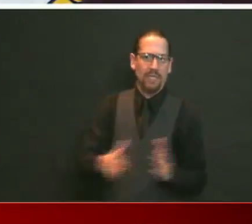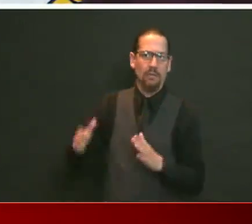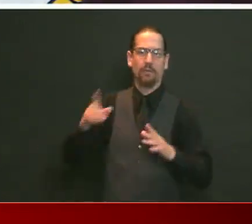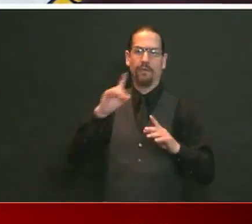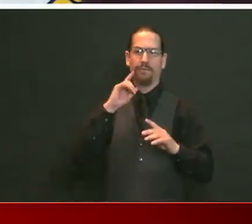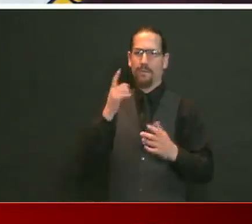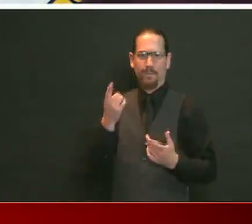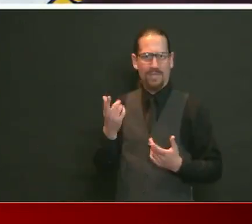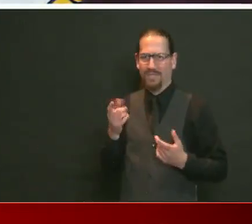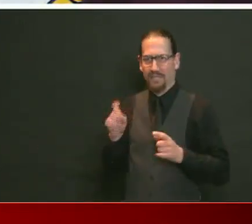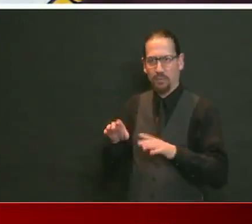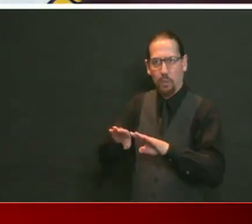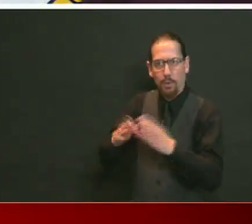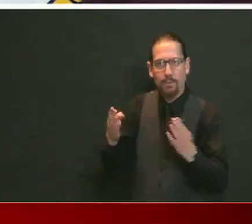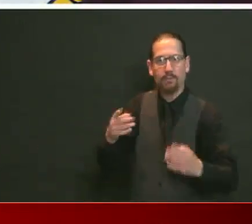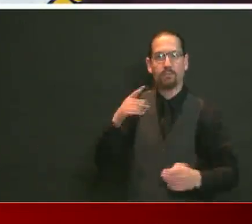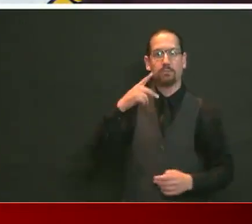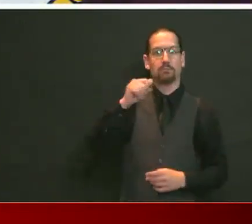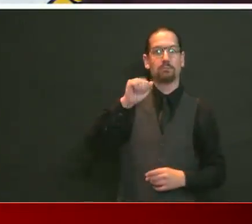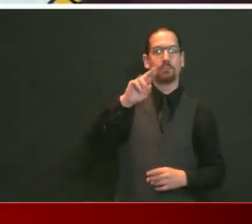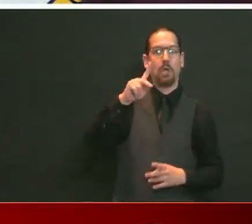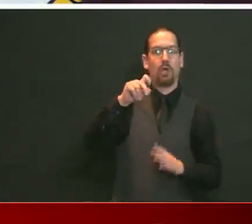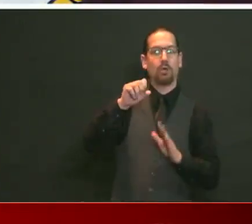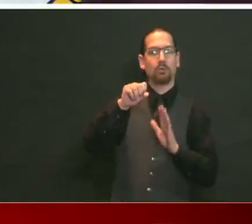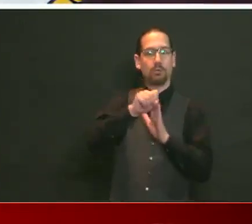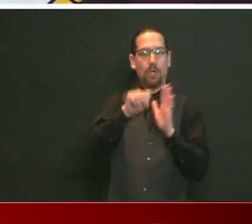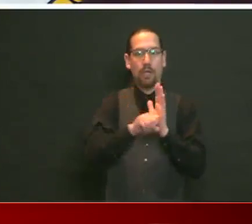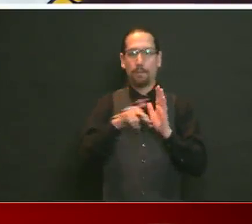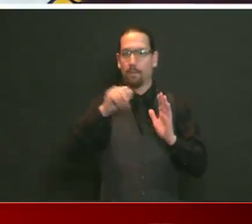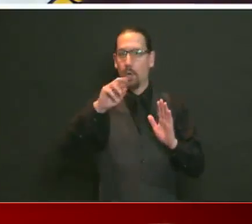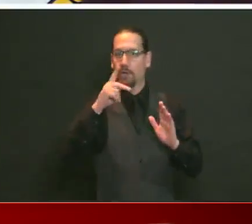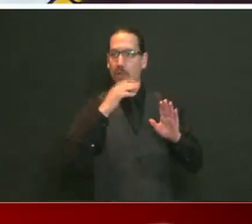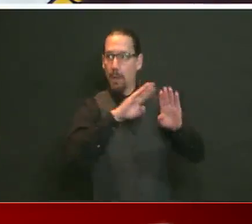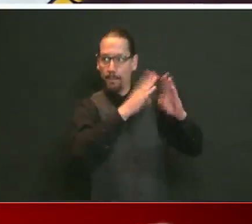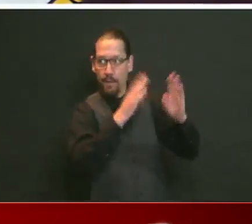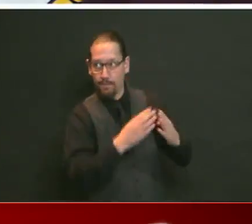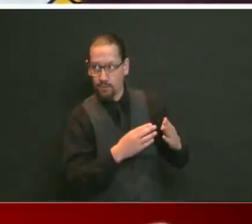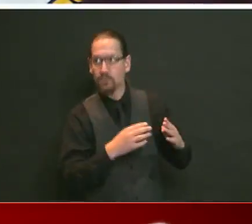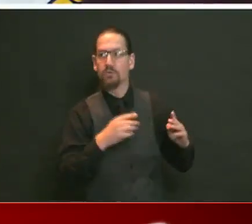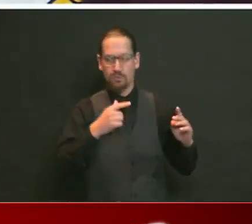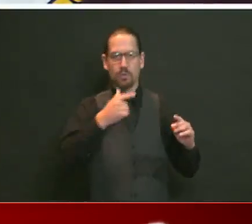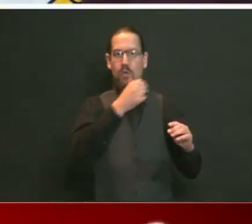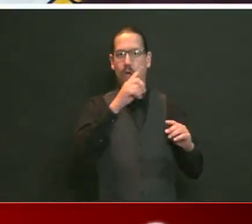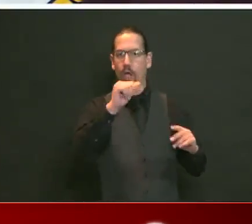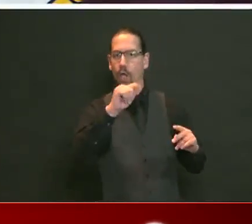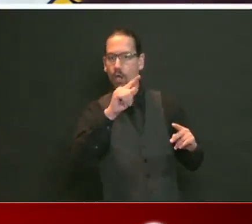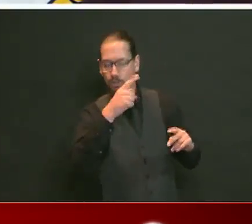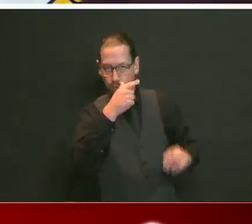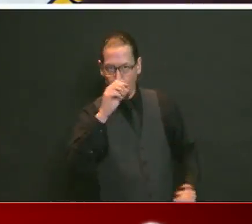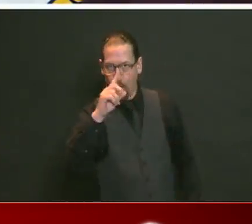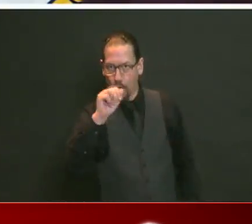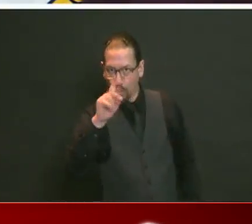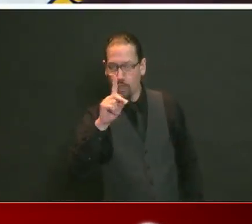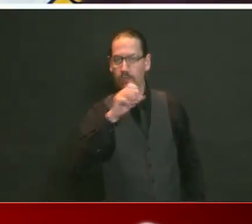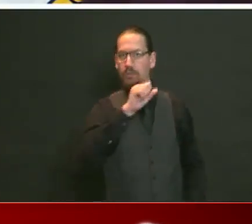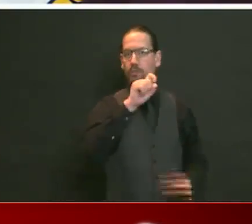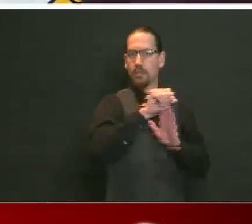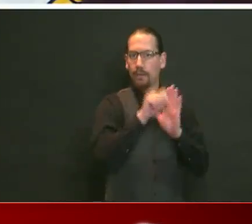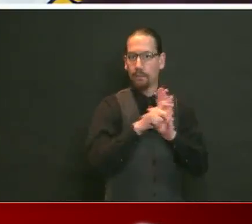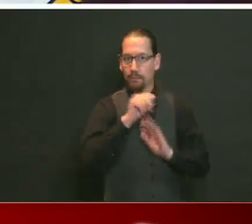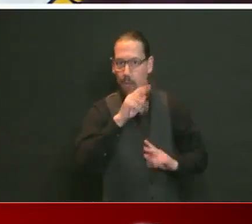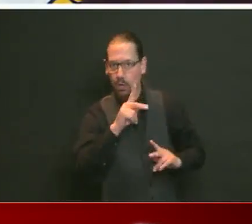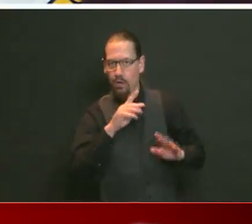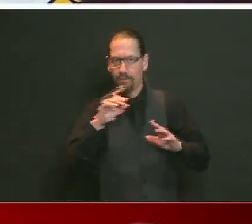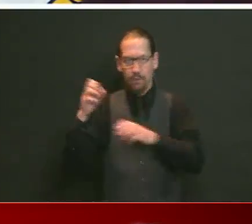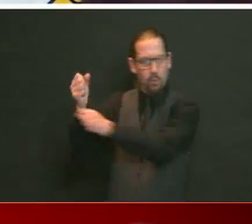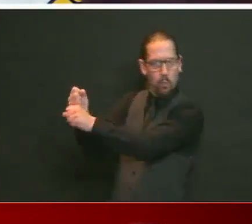Goddard Park and the last few remaining parks is extra. It's a heavy lift to safely reopen even two beaches. You know,